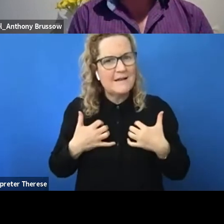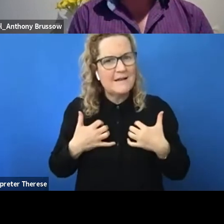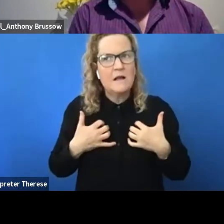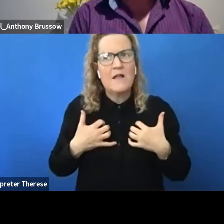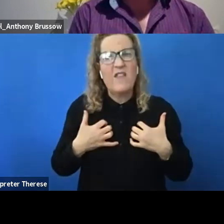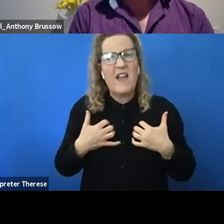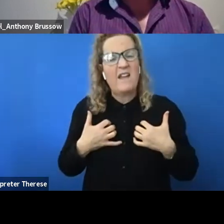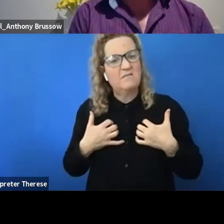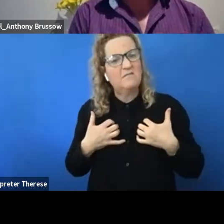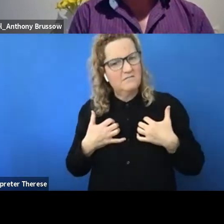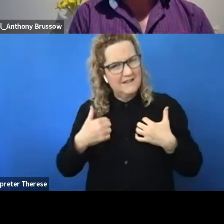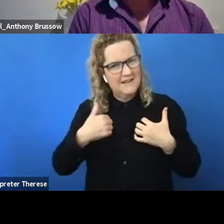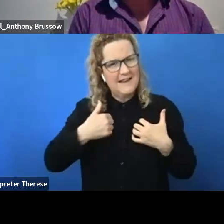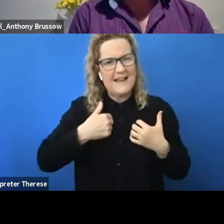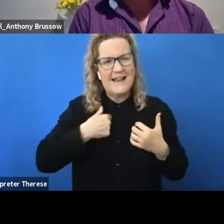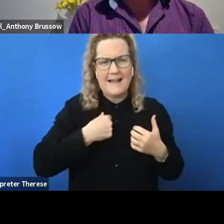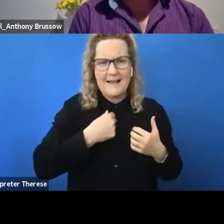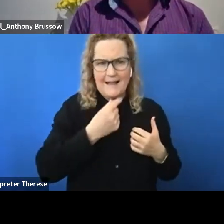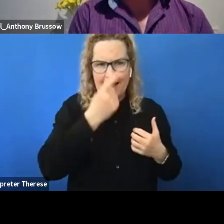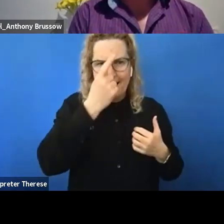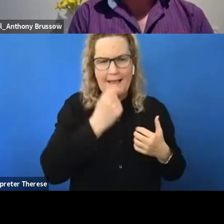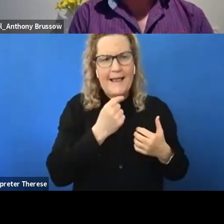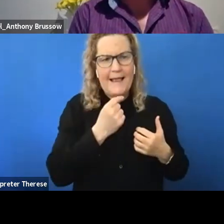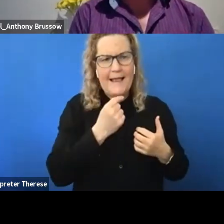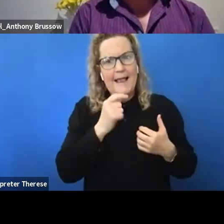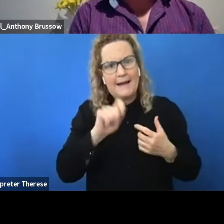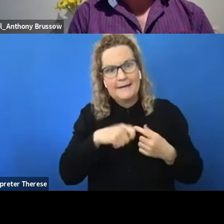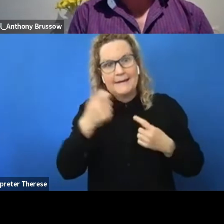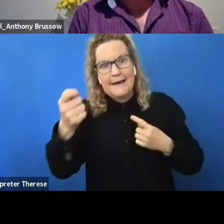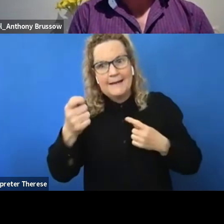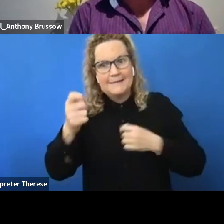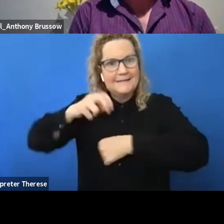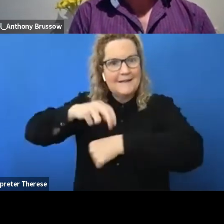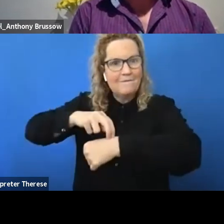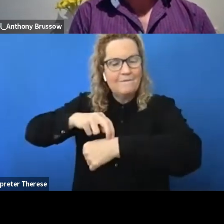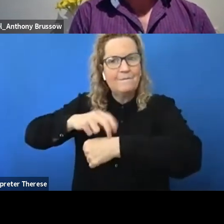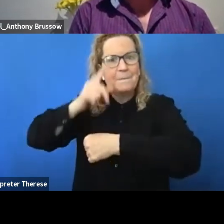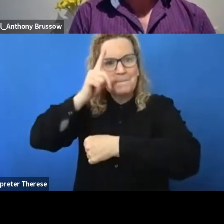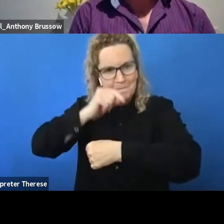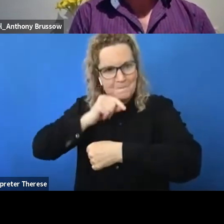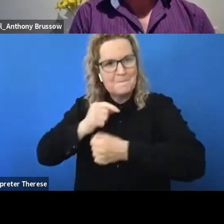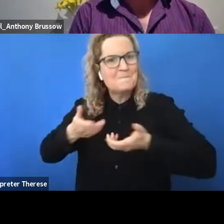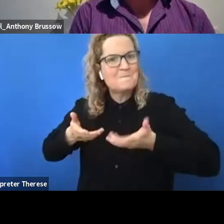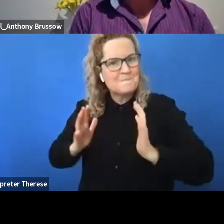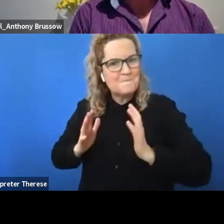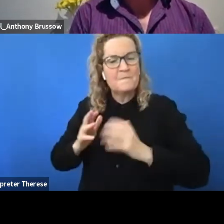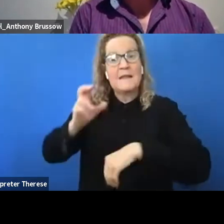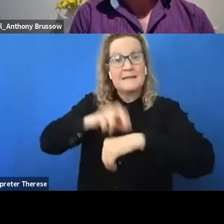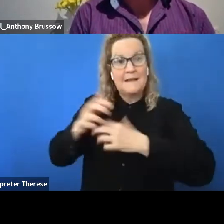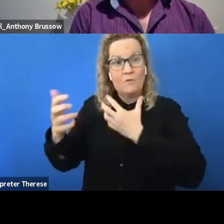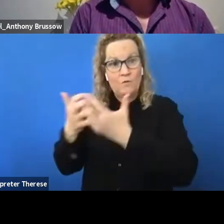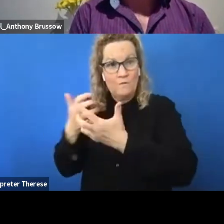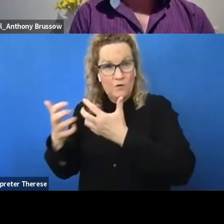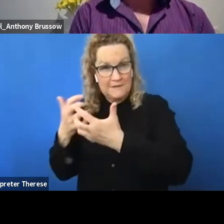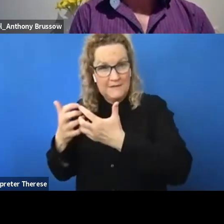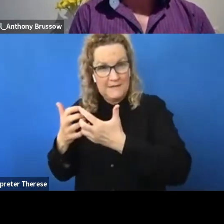can give to go onto that next stage, which was going onto TAFE. And during TAFE and university, what